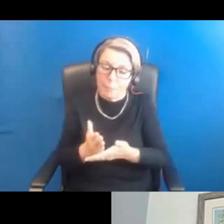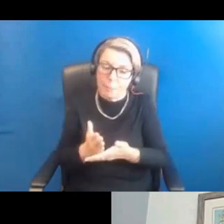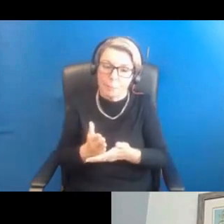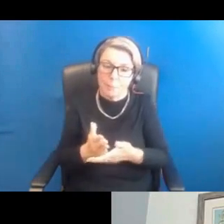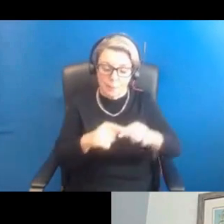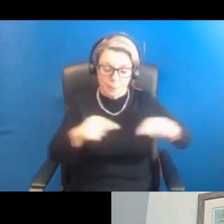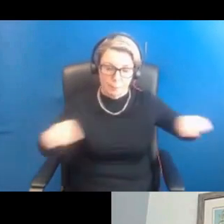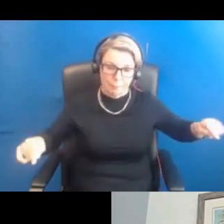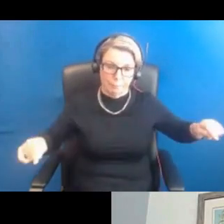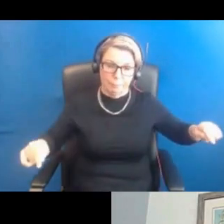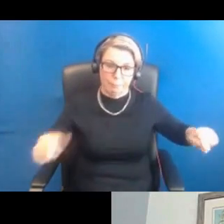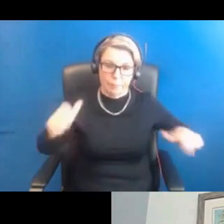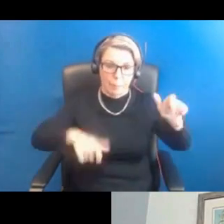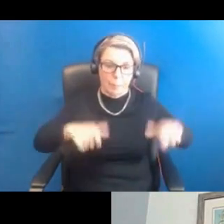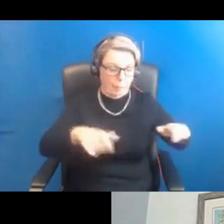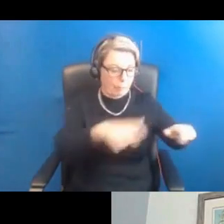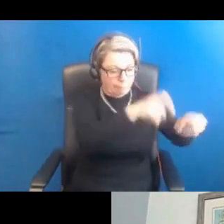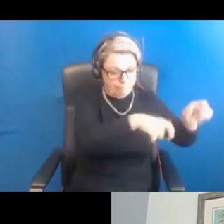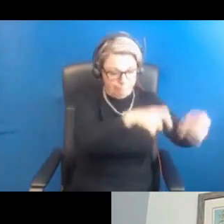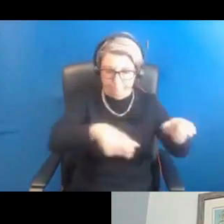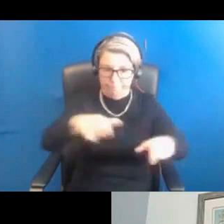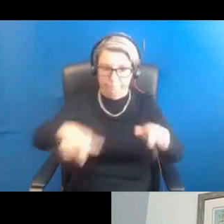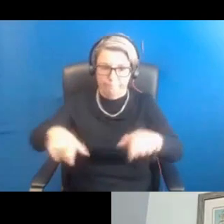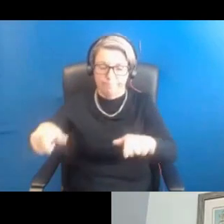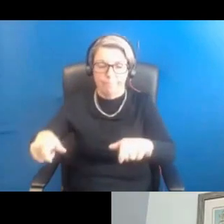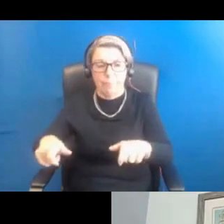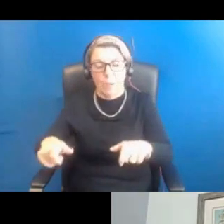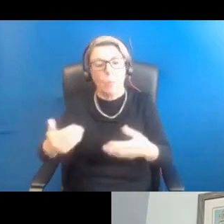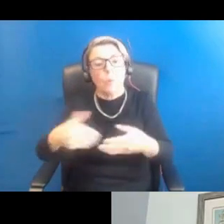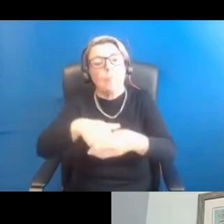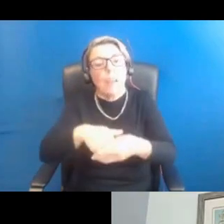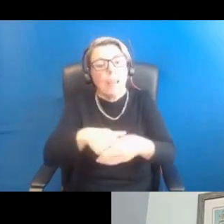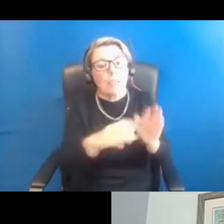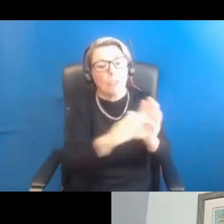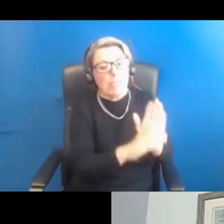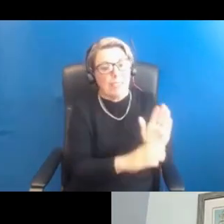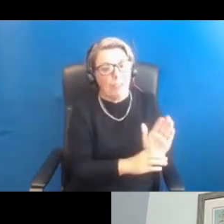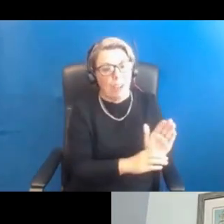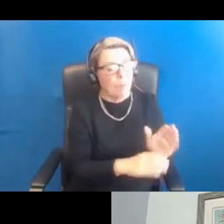people on the spectrum of PCOS that don't fulfil the criteria for PCOS.